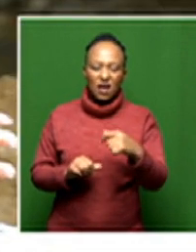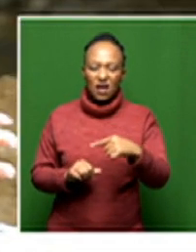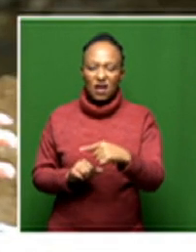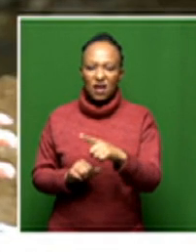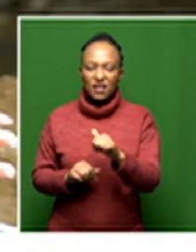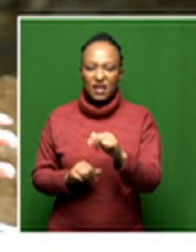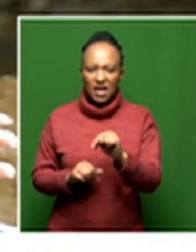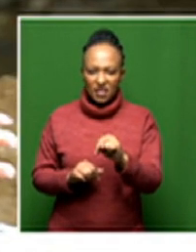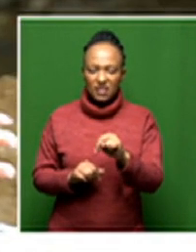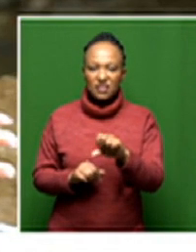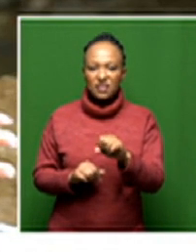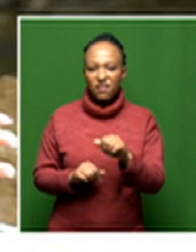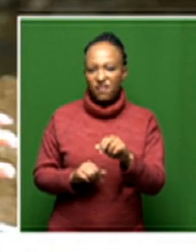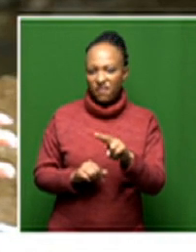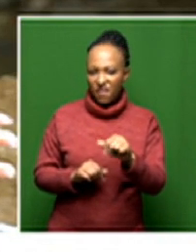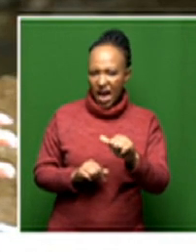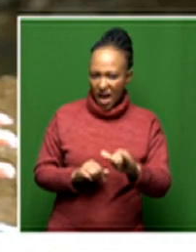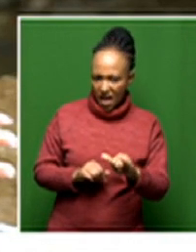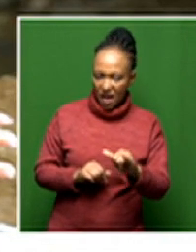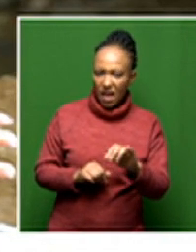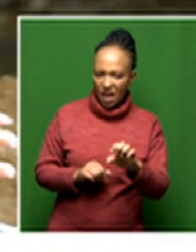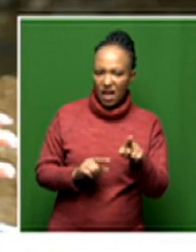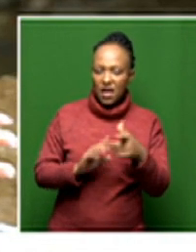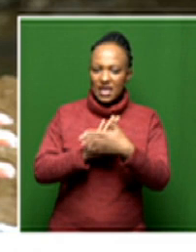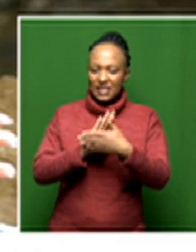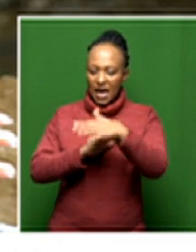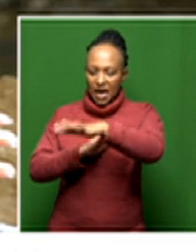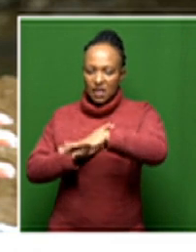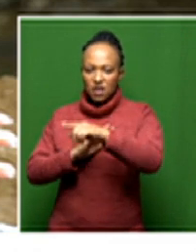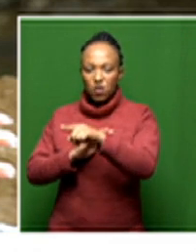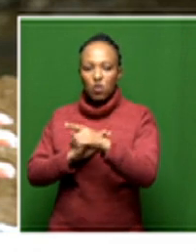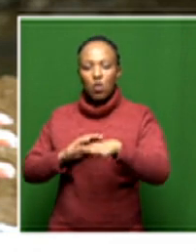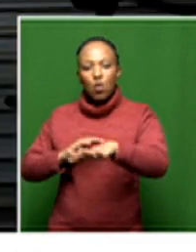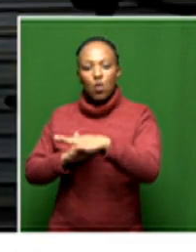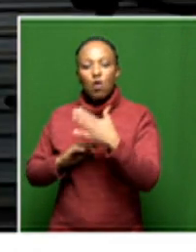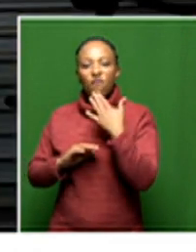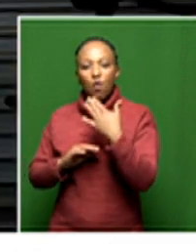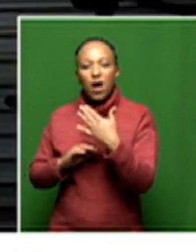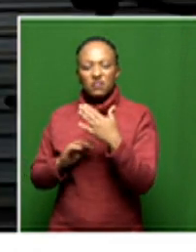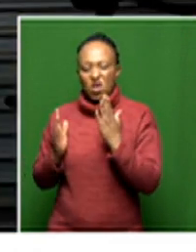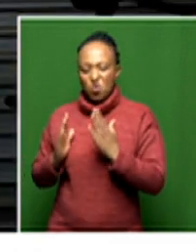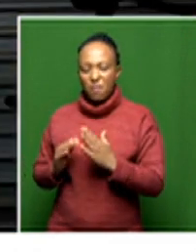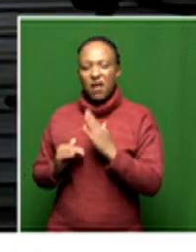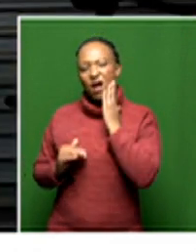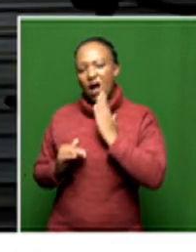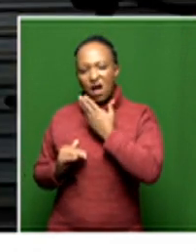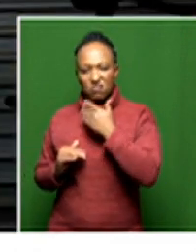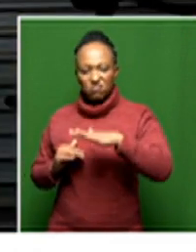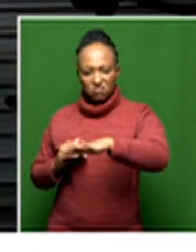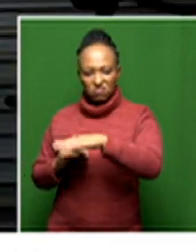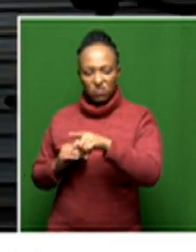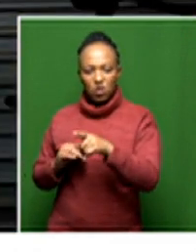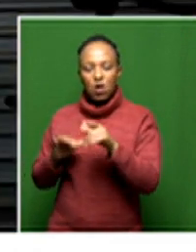never worked at gladysvale um this site is in the cradle of humankind as well and people like